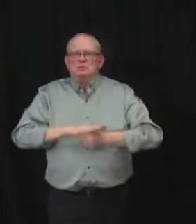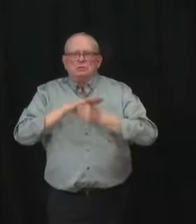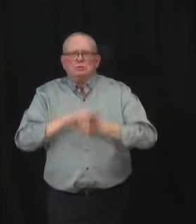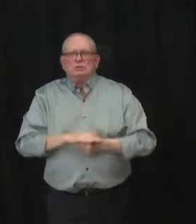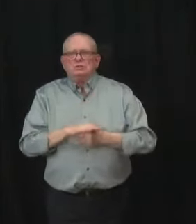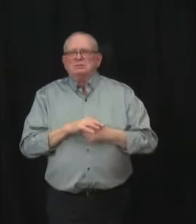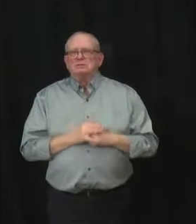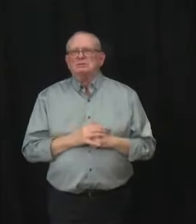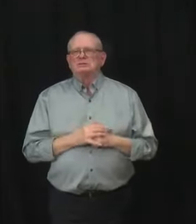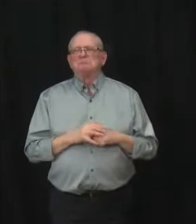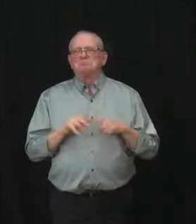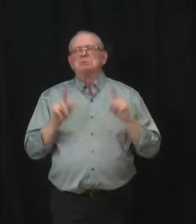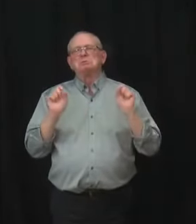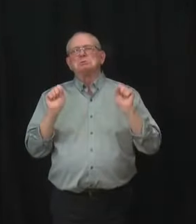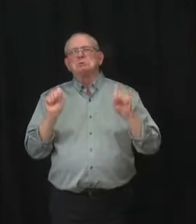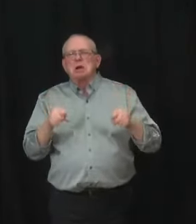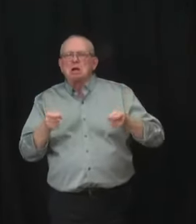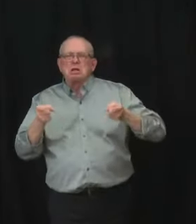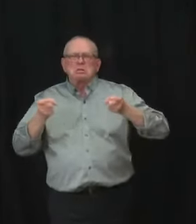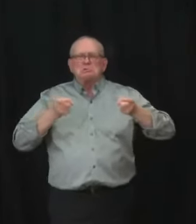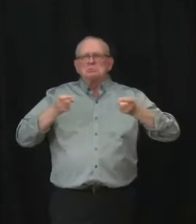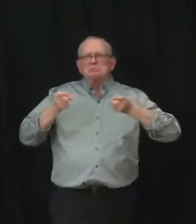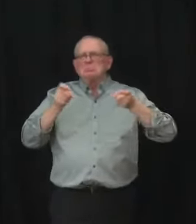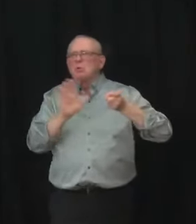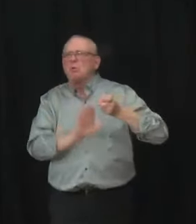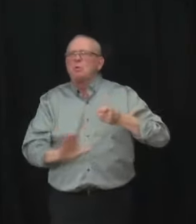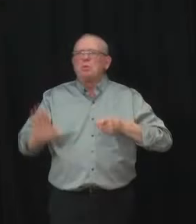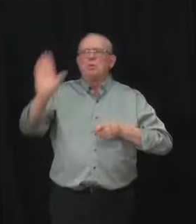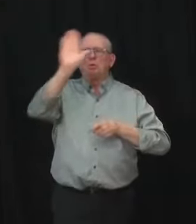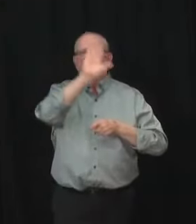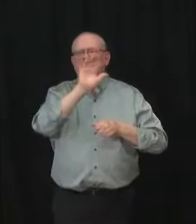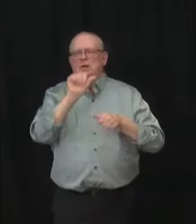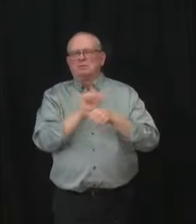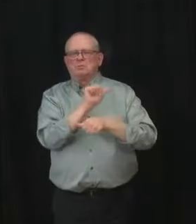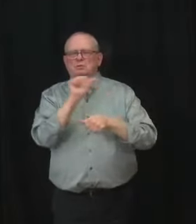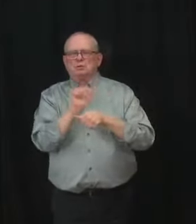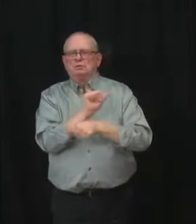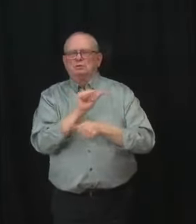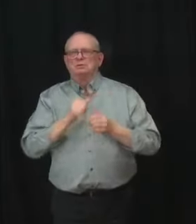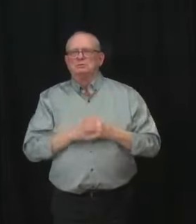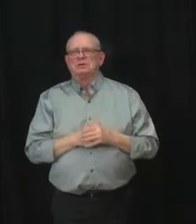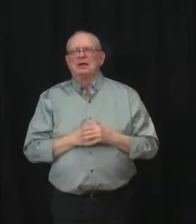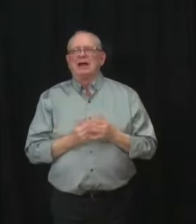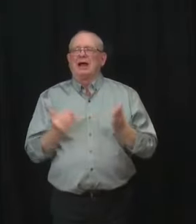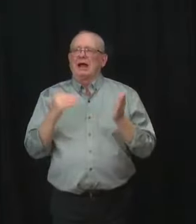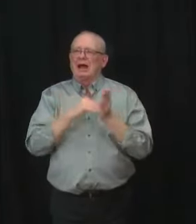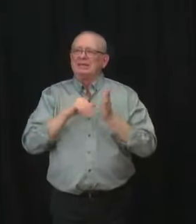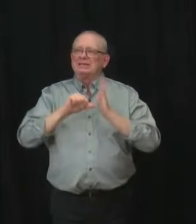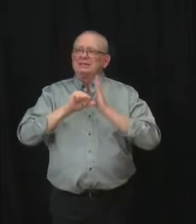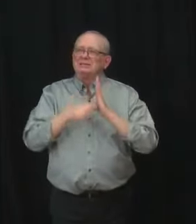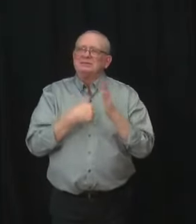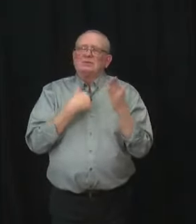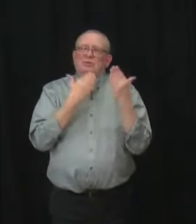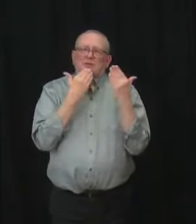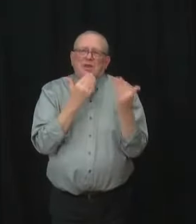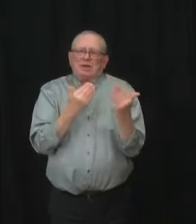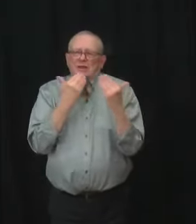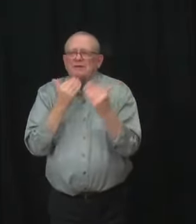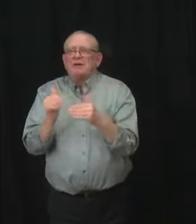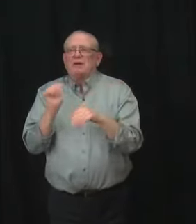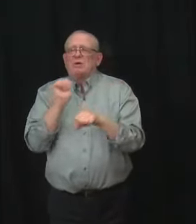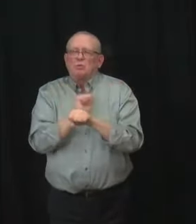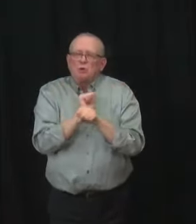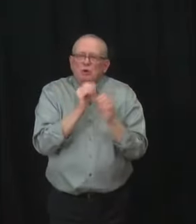can manage it thanks to the dedication of our people. And again, I'd like to take this opportunity to say thank you to all healthcare